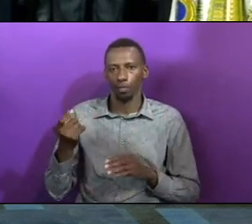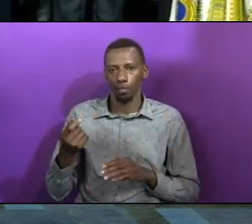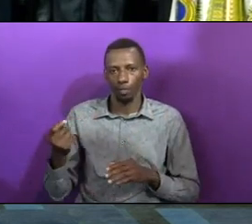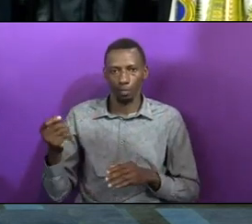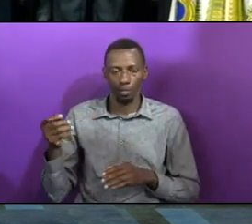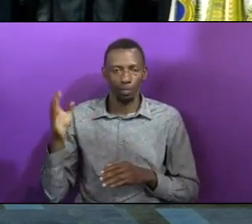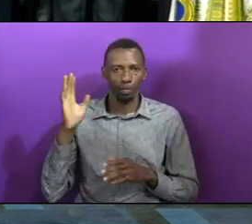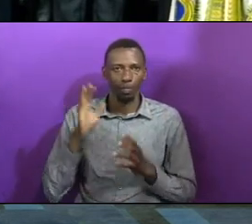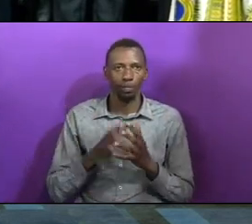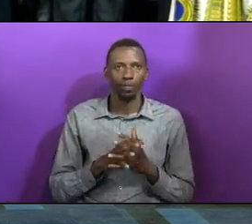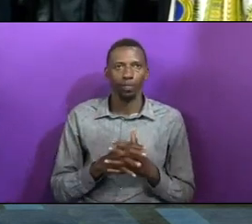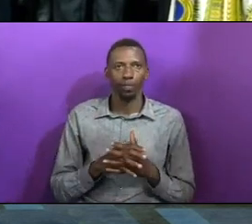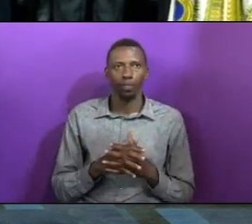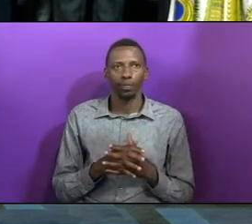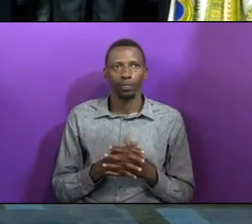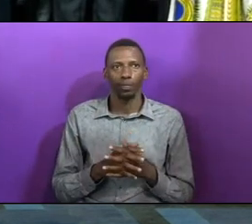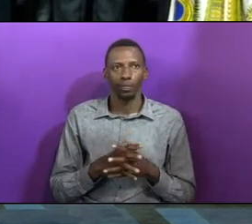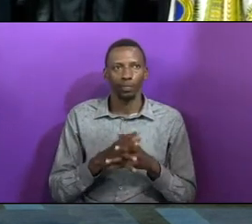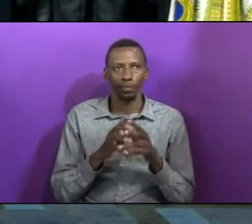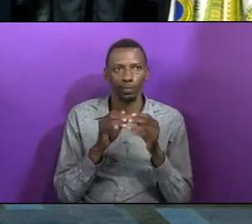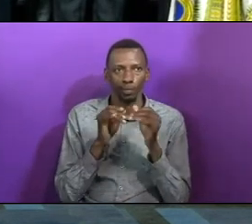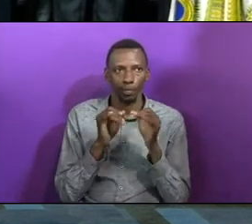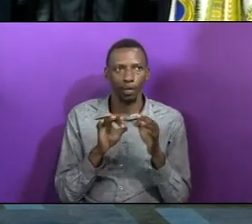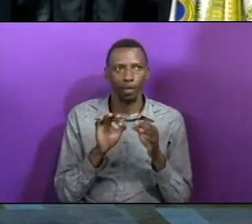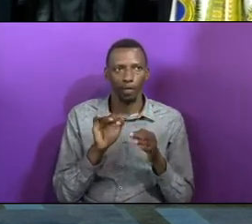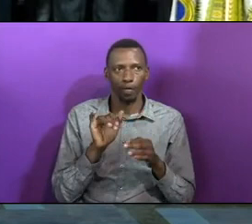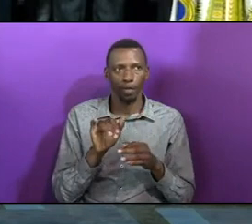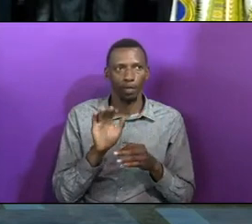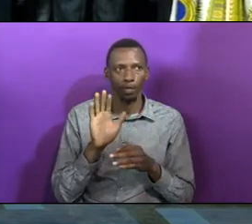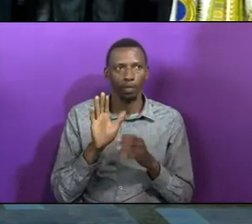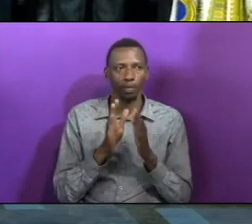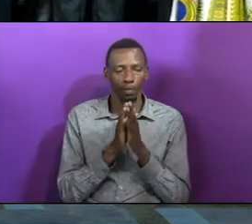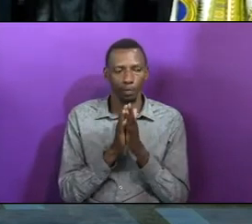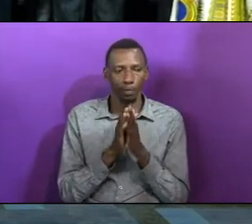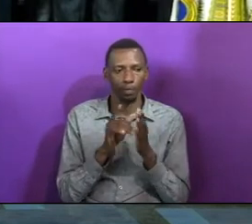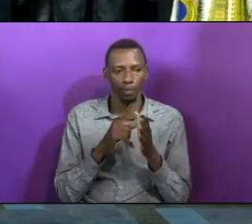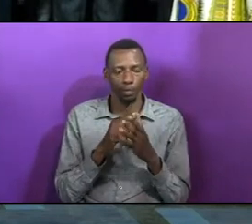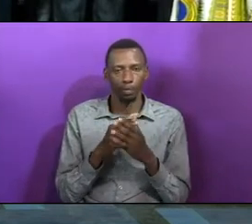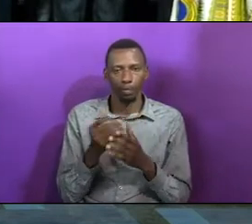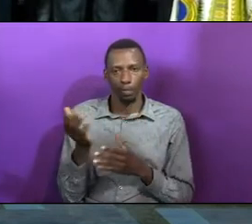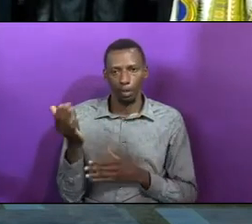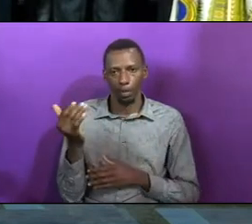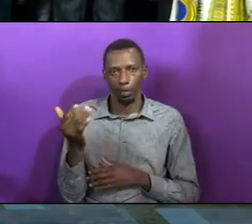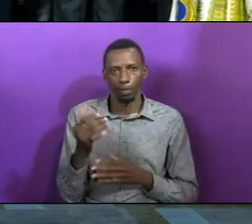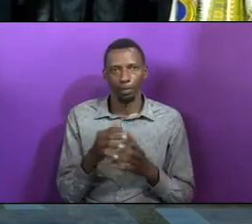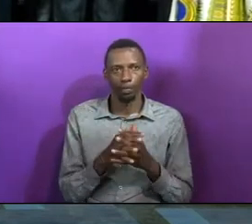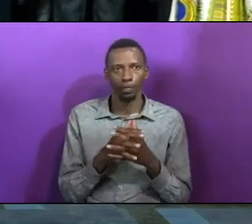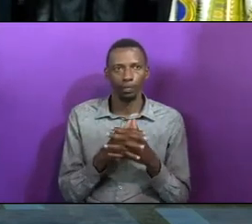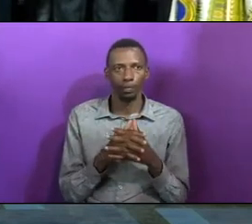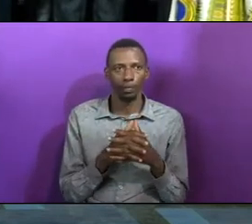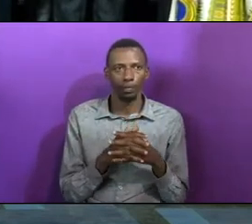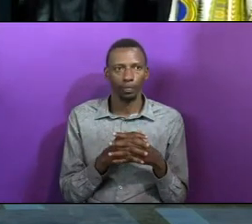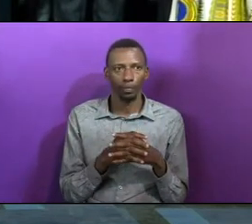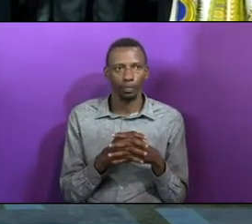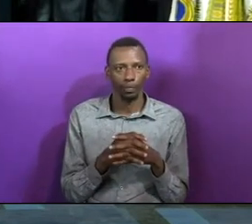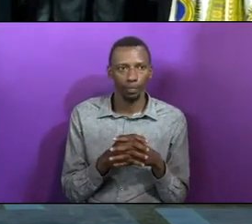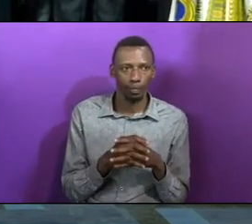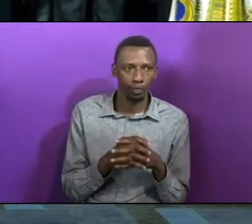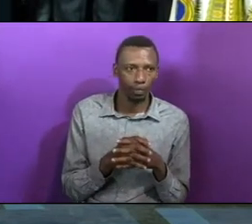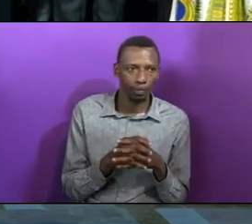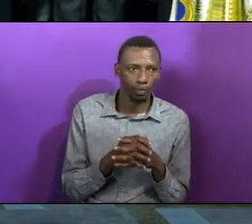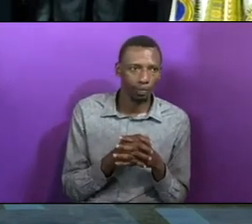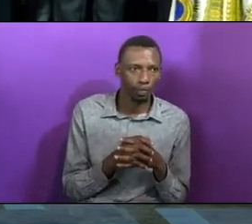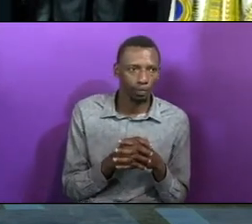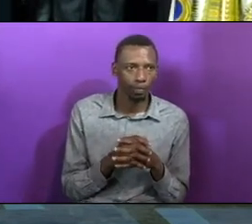in Christ. If that is your prayer, then you come. Would you be free